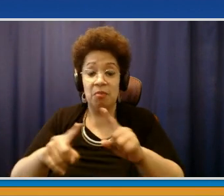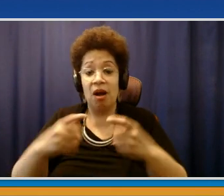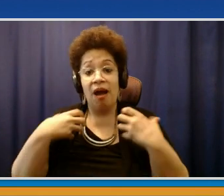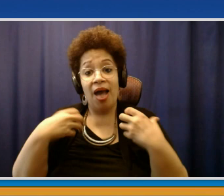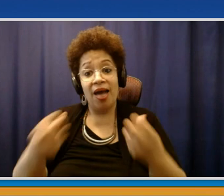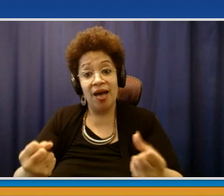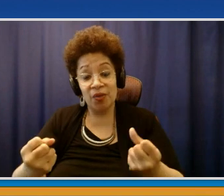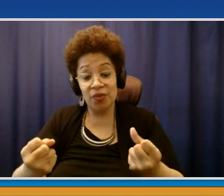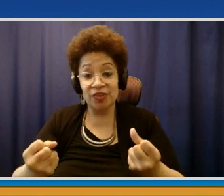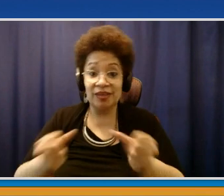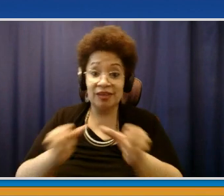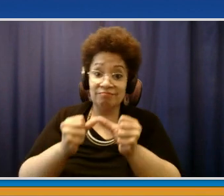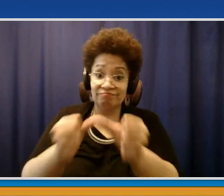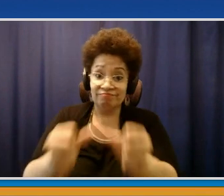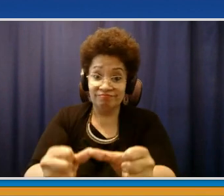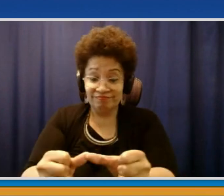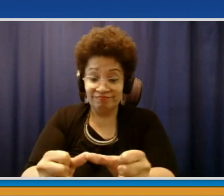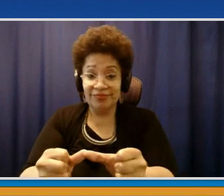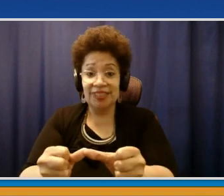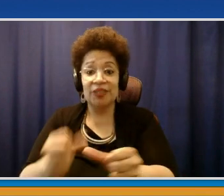wear your mask, I will. Thank you.